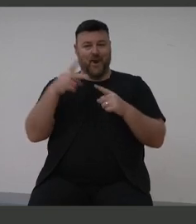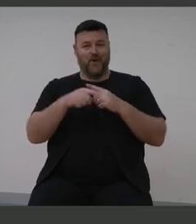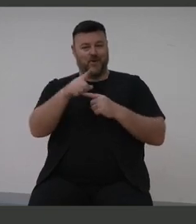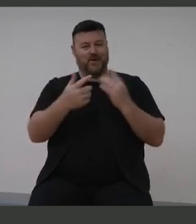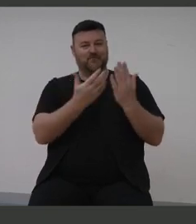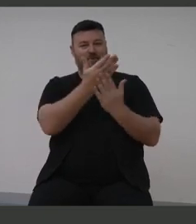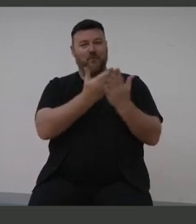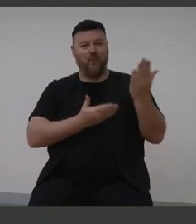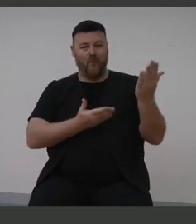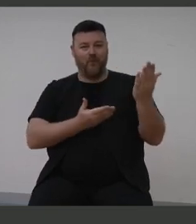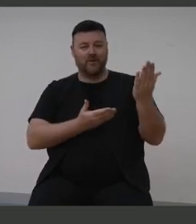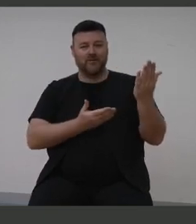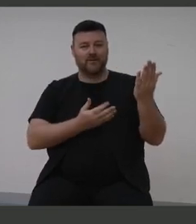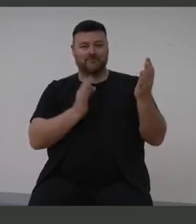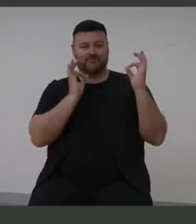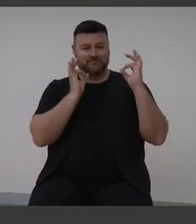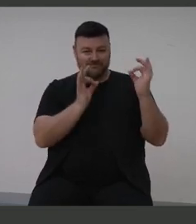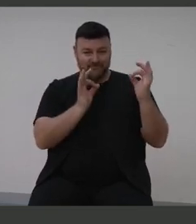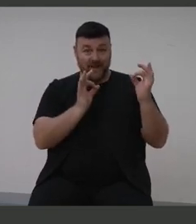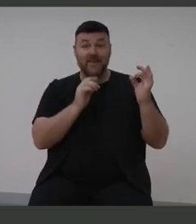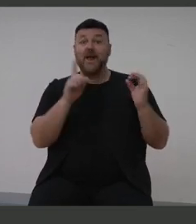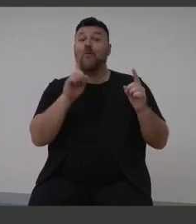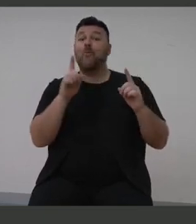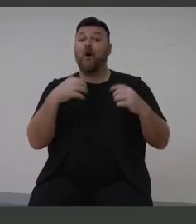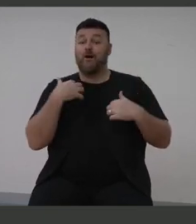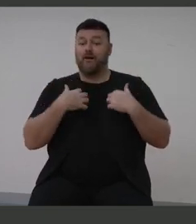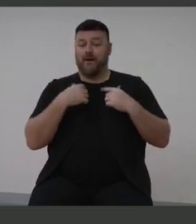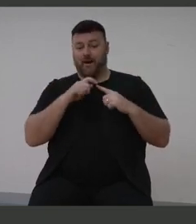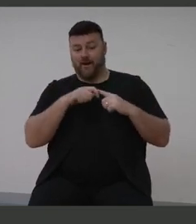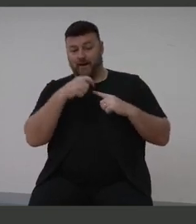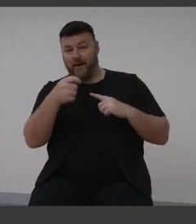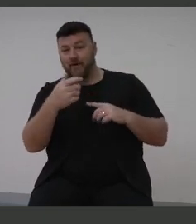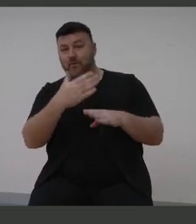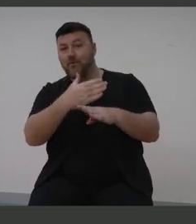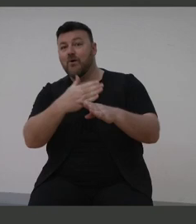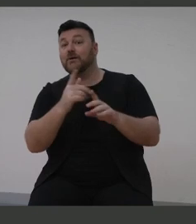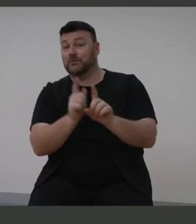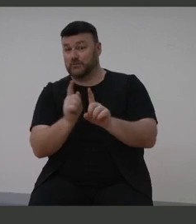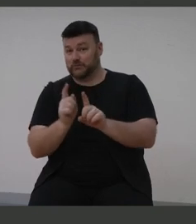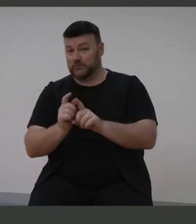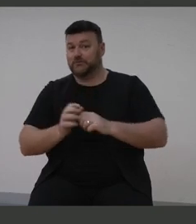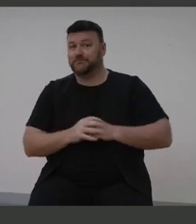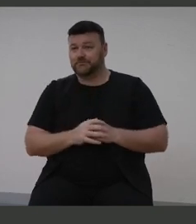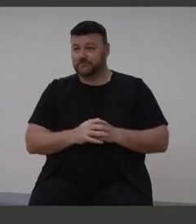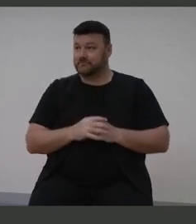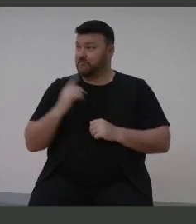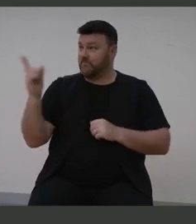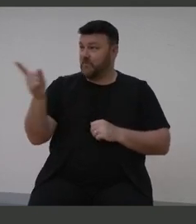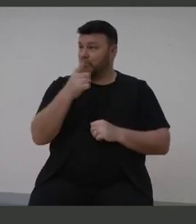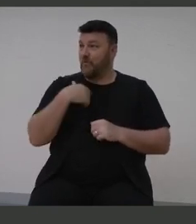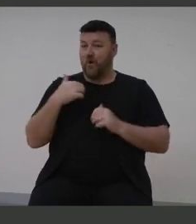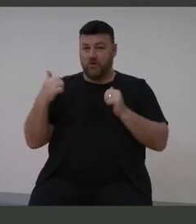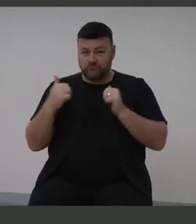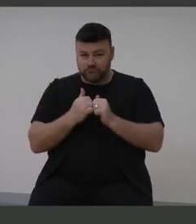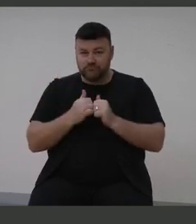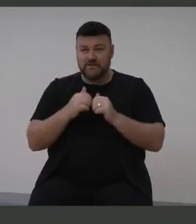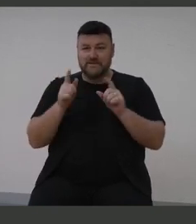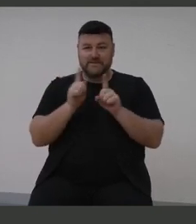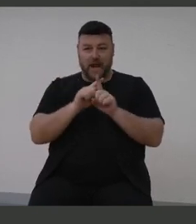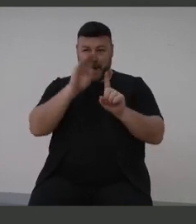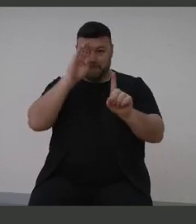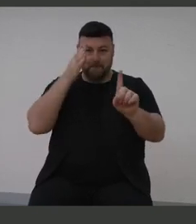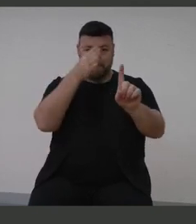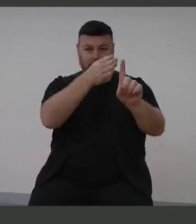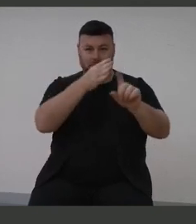is actually the next tranche of work, as has been mentioned. Where we have a shared mission and purpose that has been